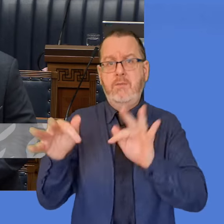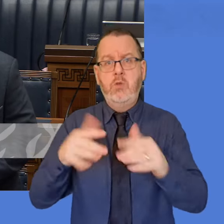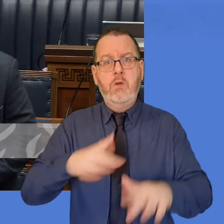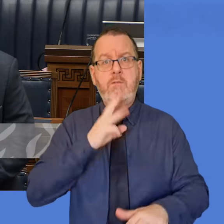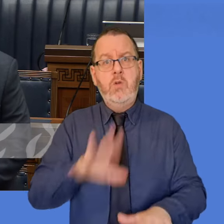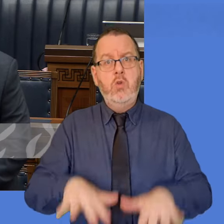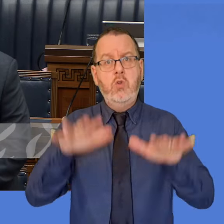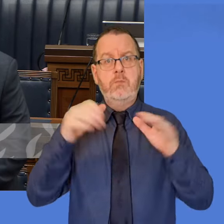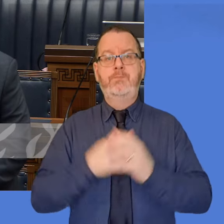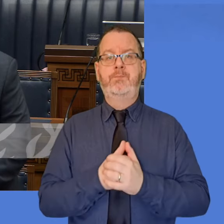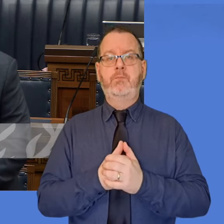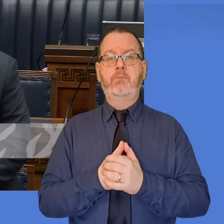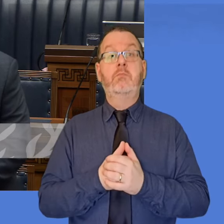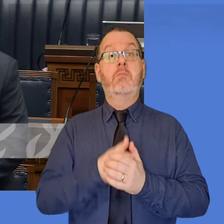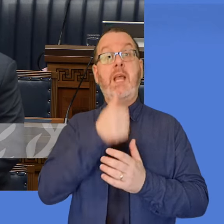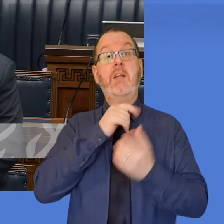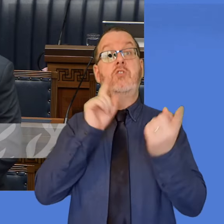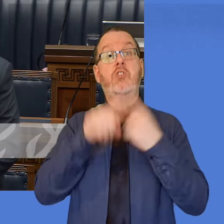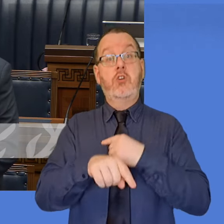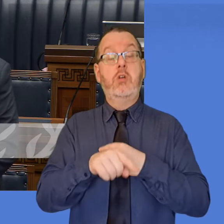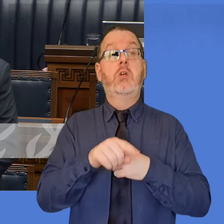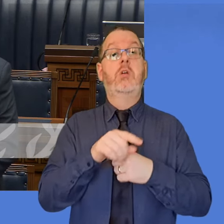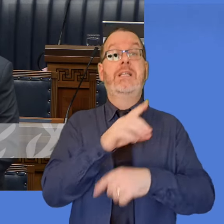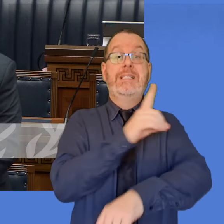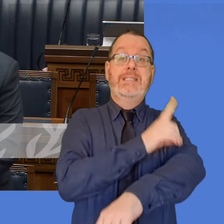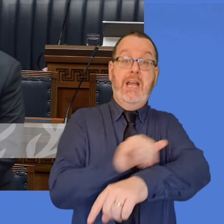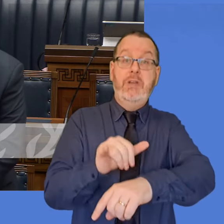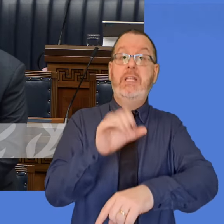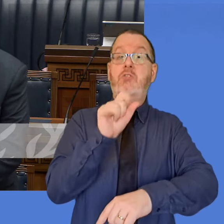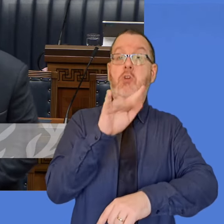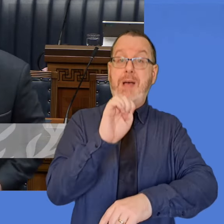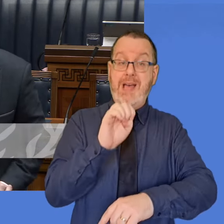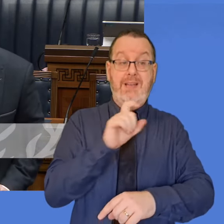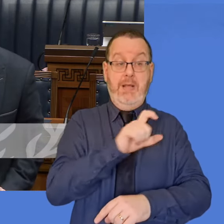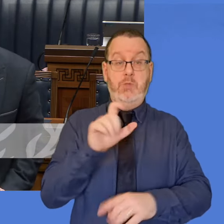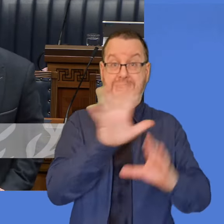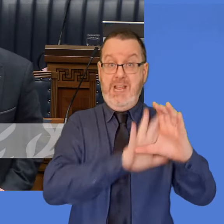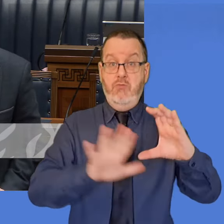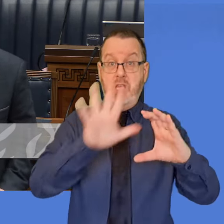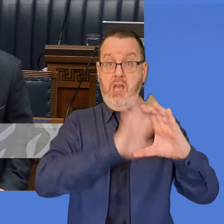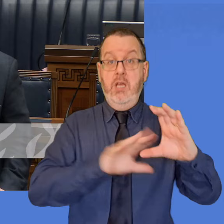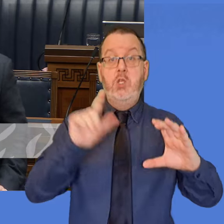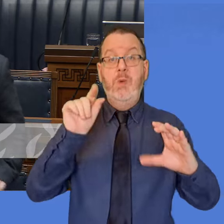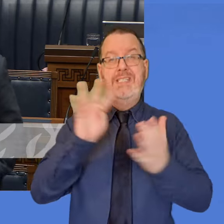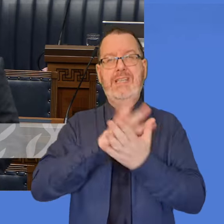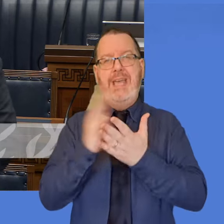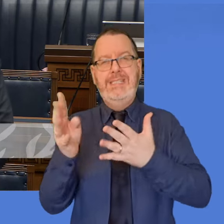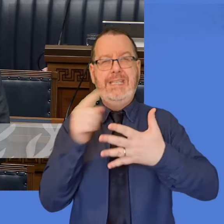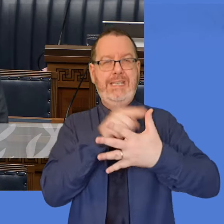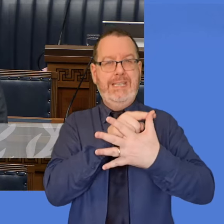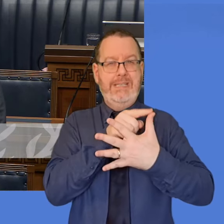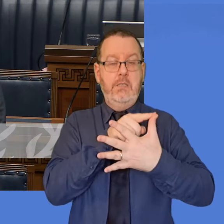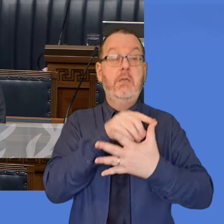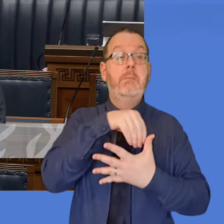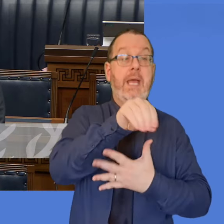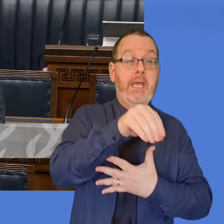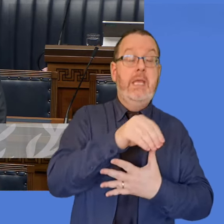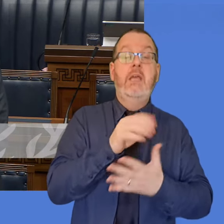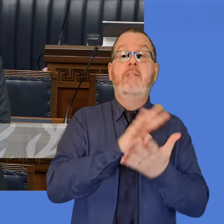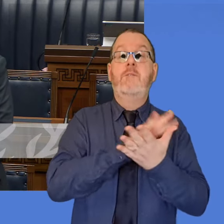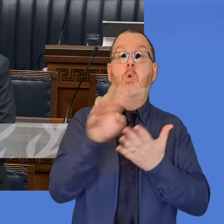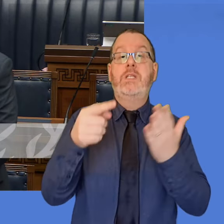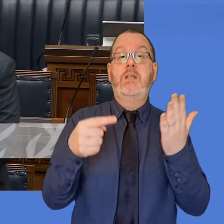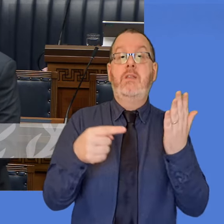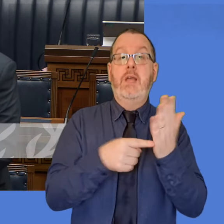Derry and Strabane Council area, in 2019-20, there were payments of £14